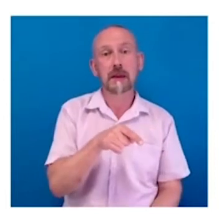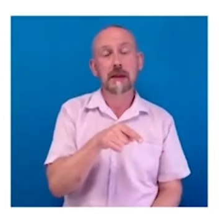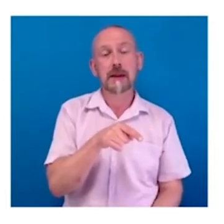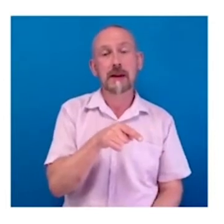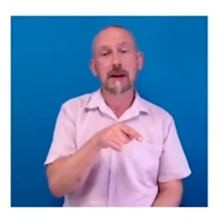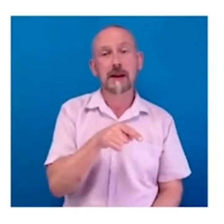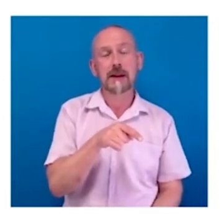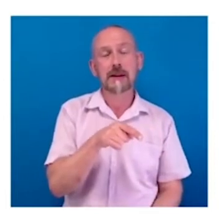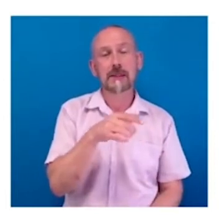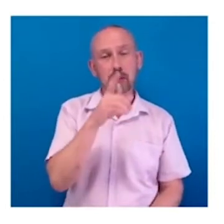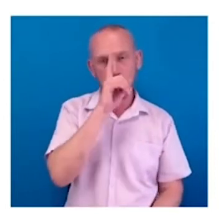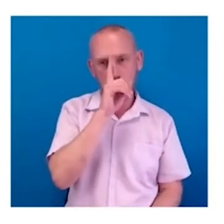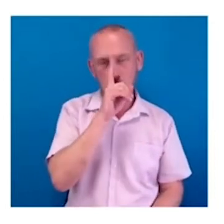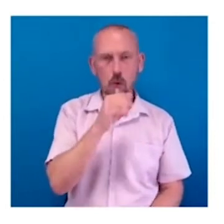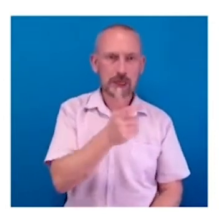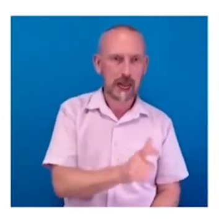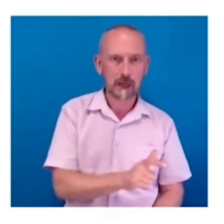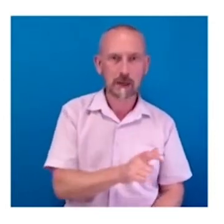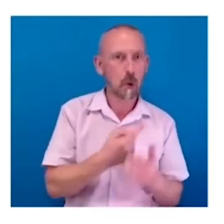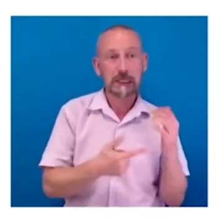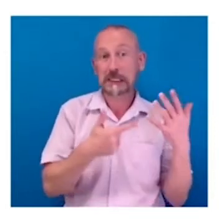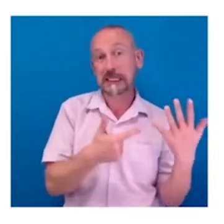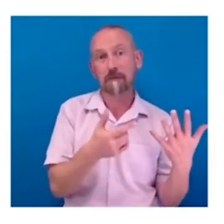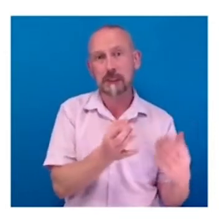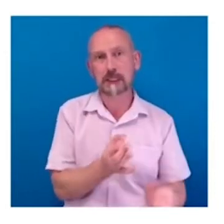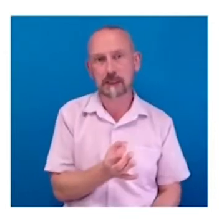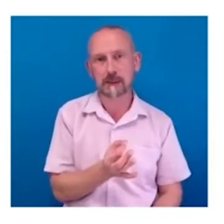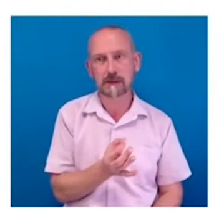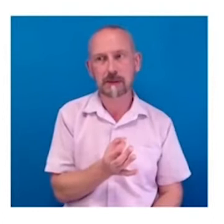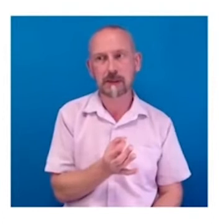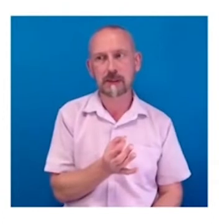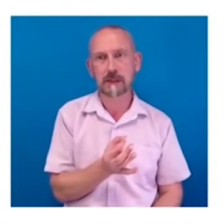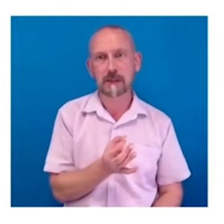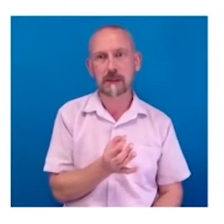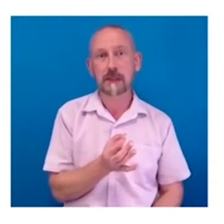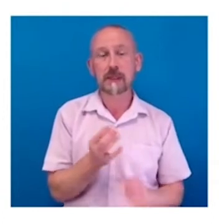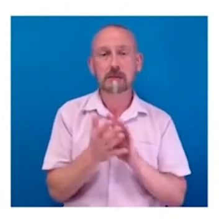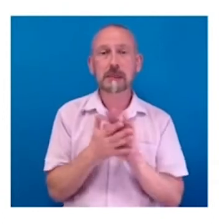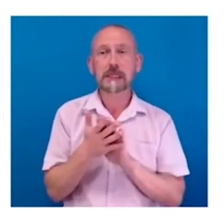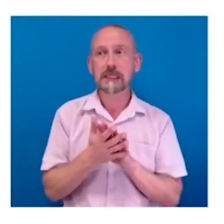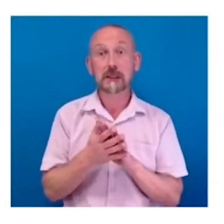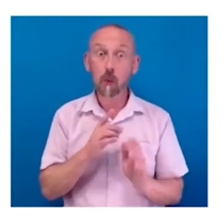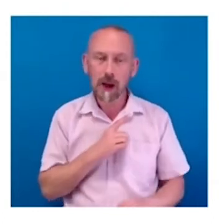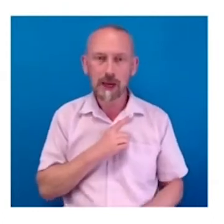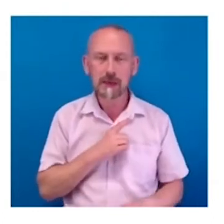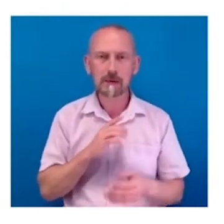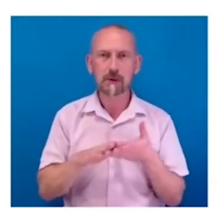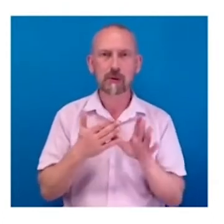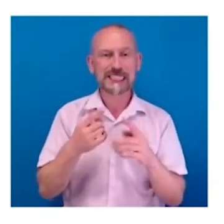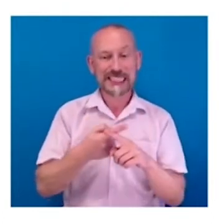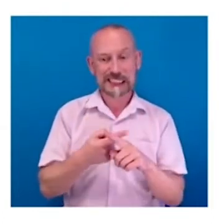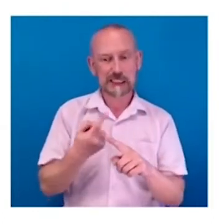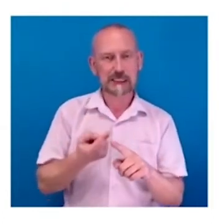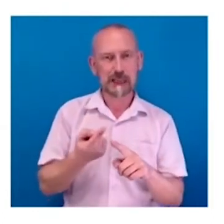of the speakers being affected. And the reason is the language itself. English is a very opaque language where